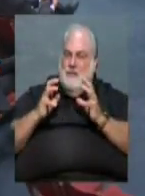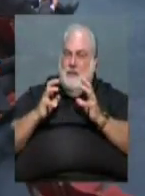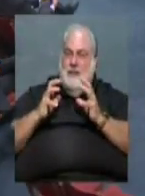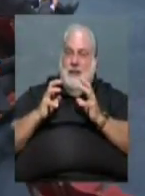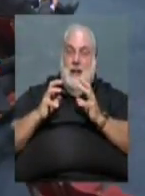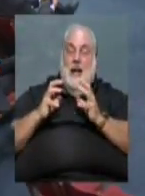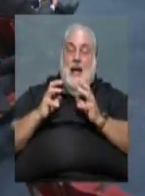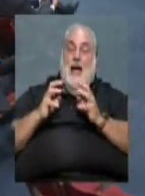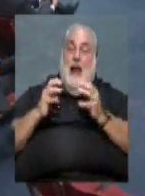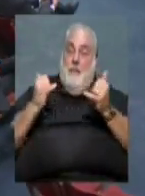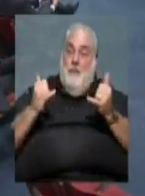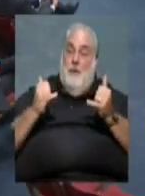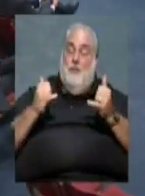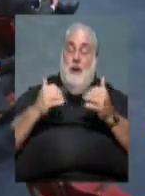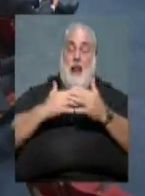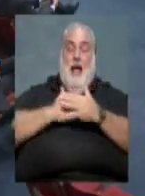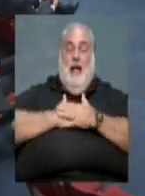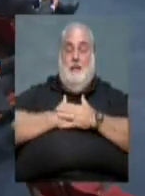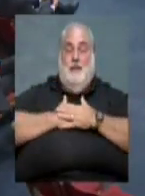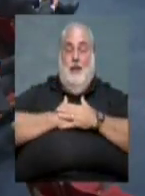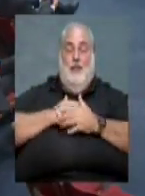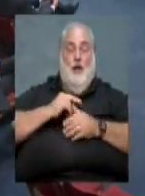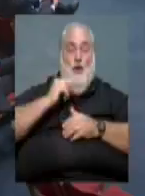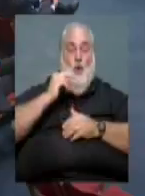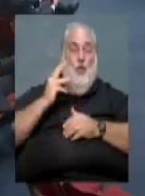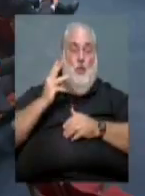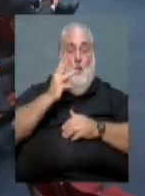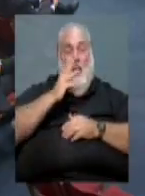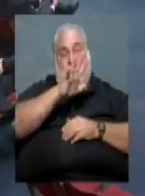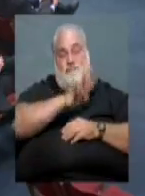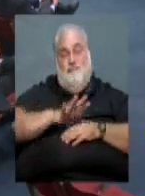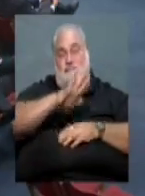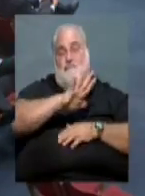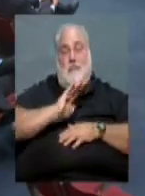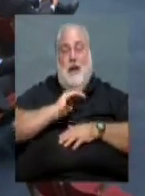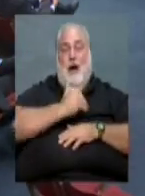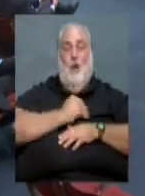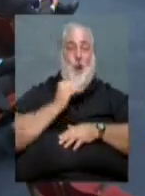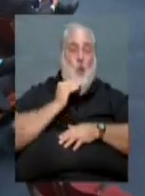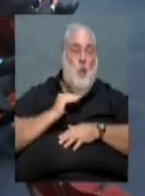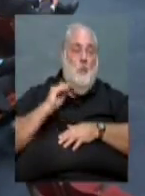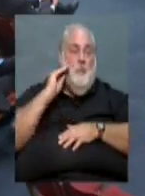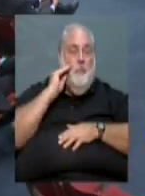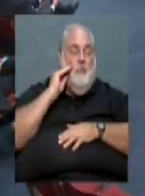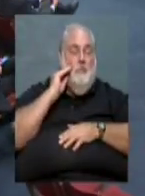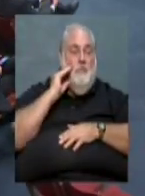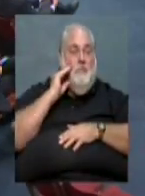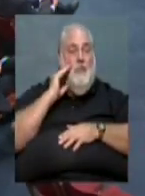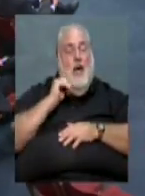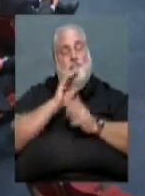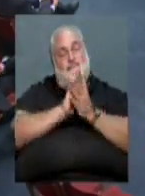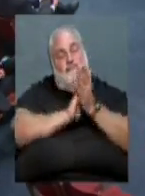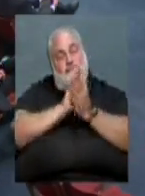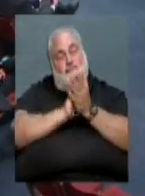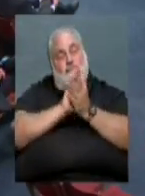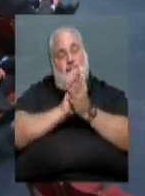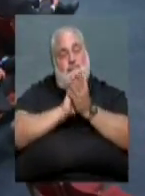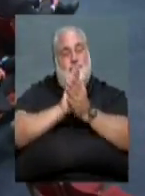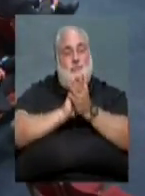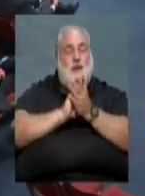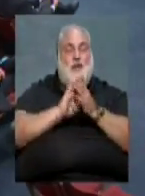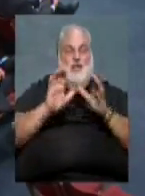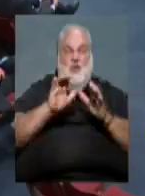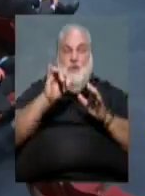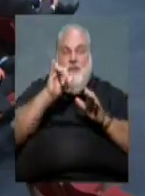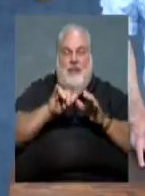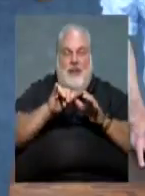take it easy and move it back to the Northwest, which is my home, our home. And really looking forward to doing